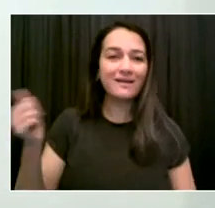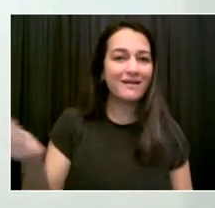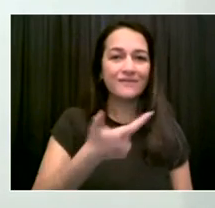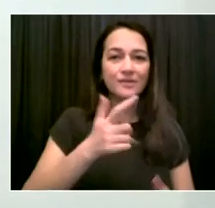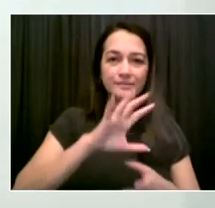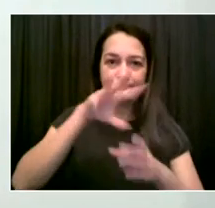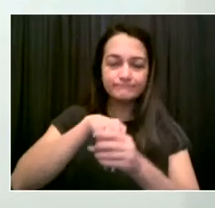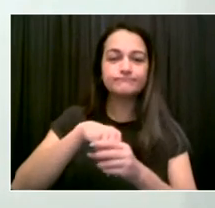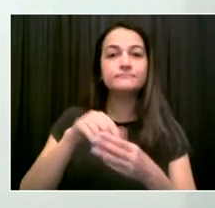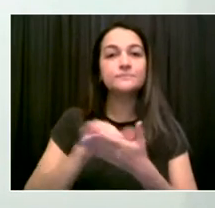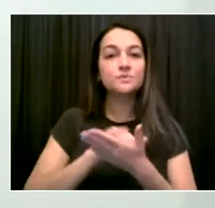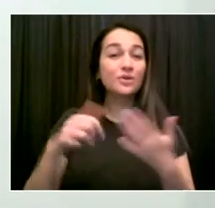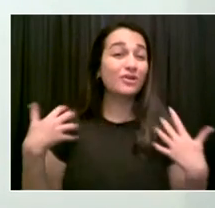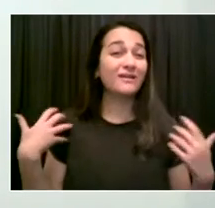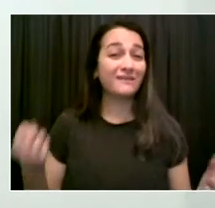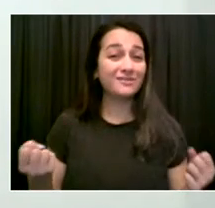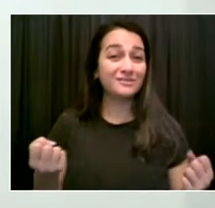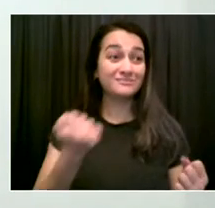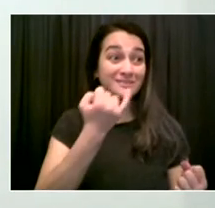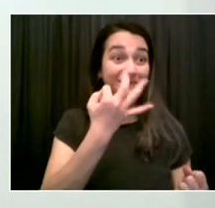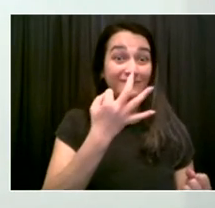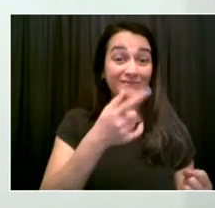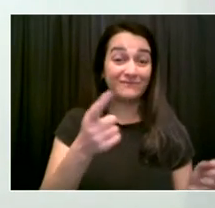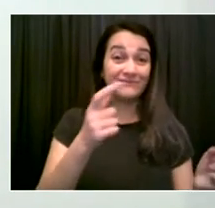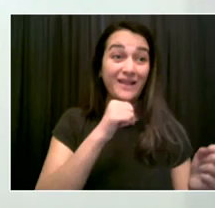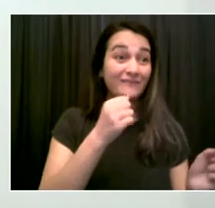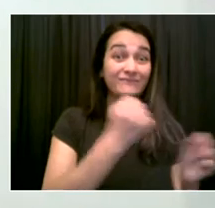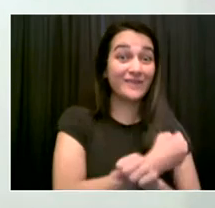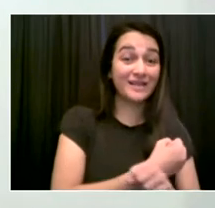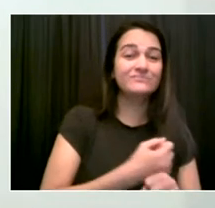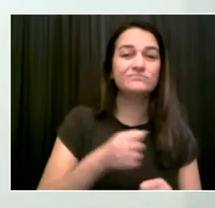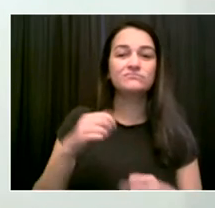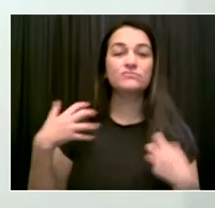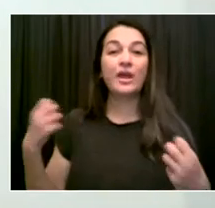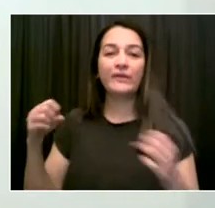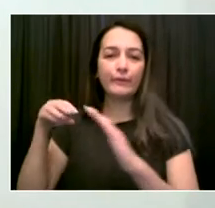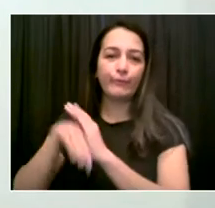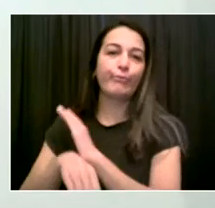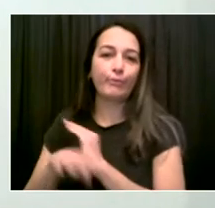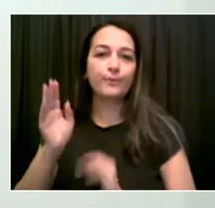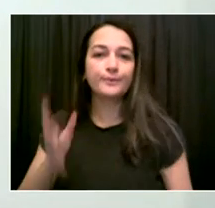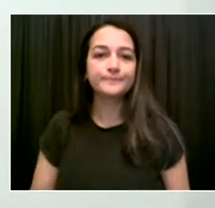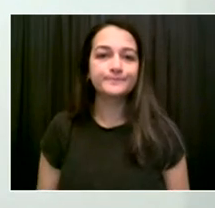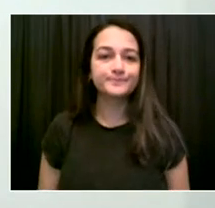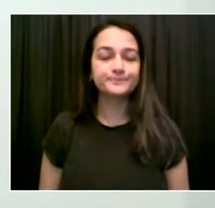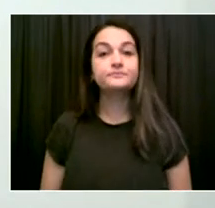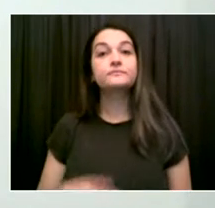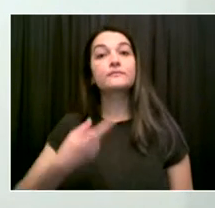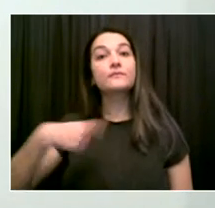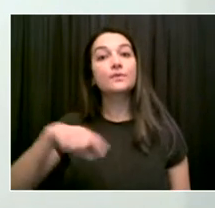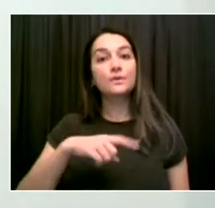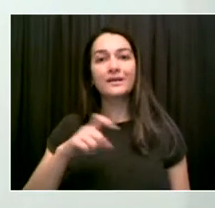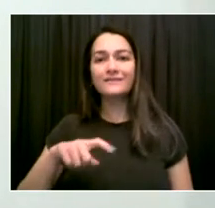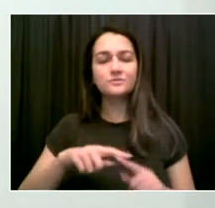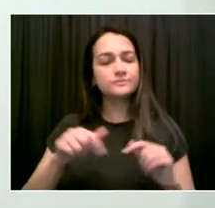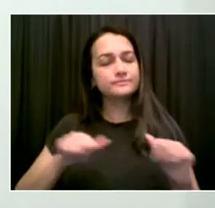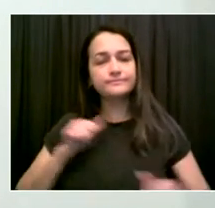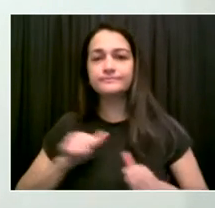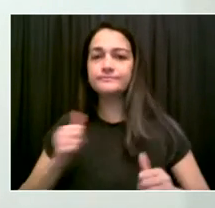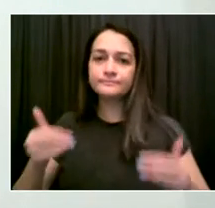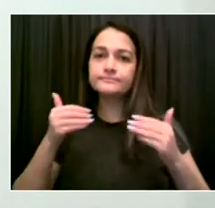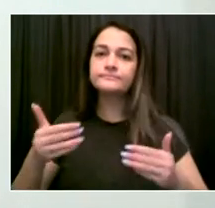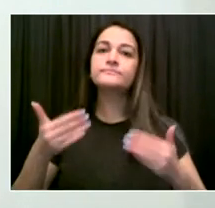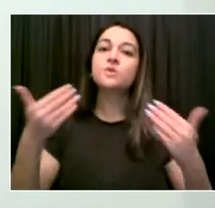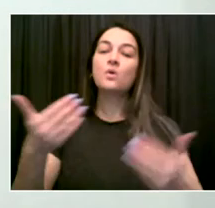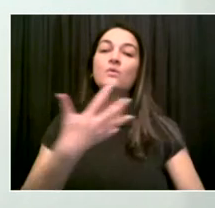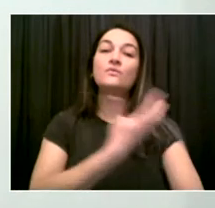get vaccinated and will be able to move forward as a city and a country. So, Mayor, this is